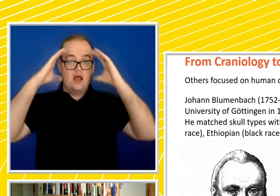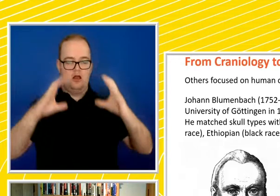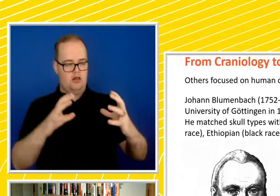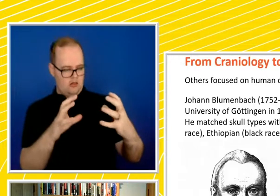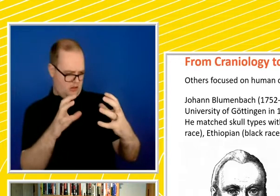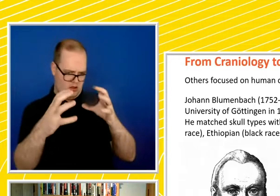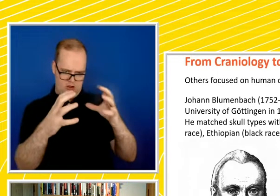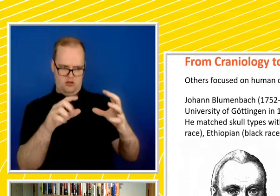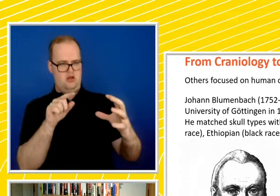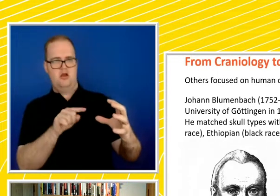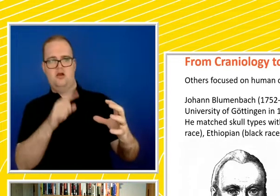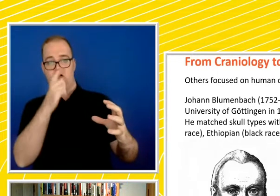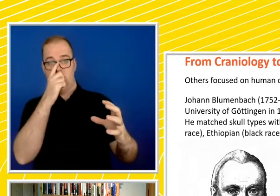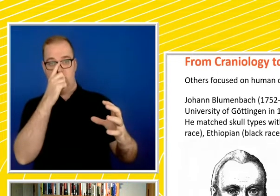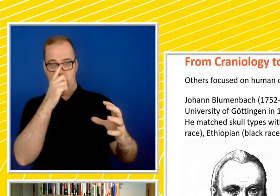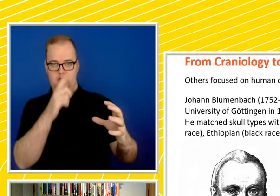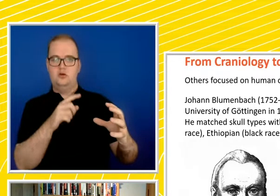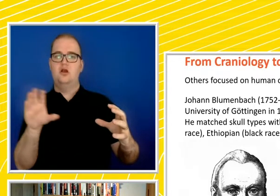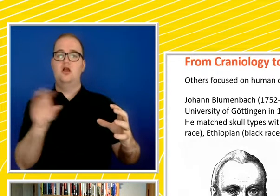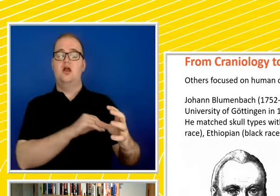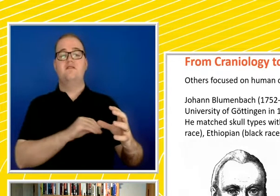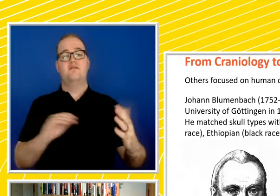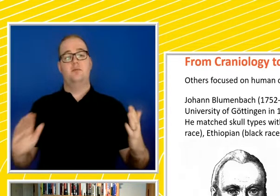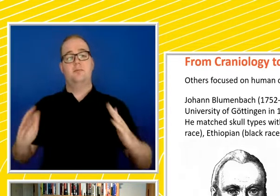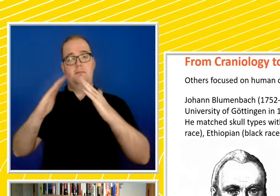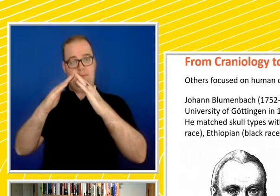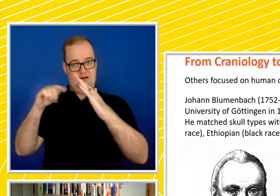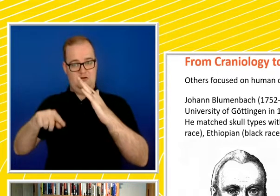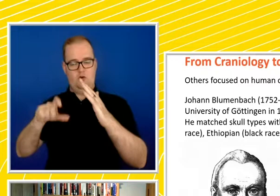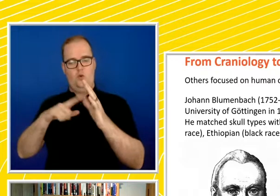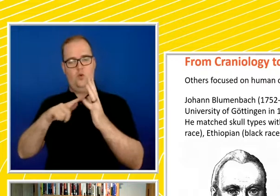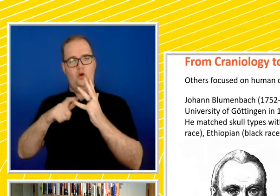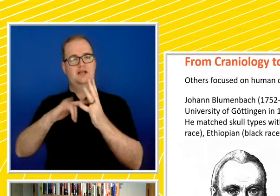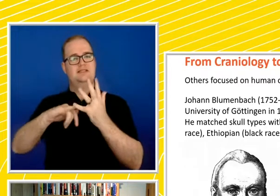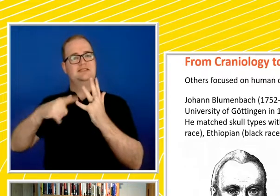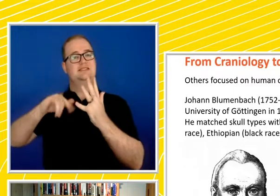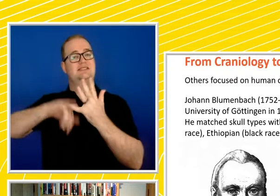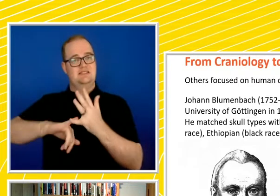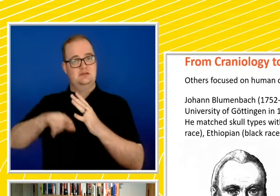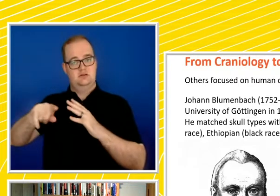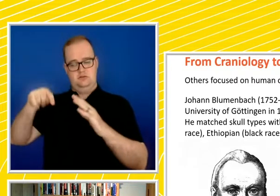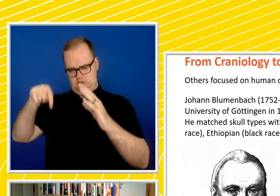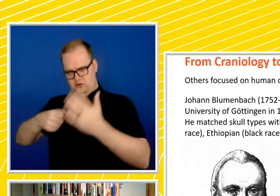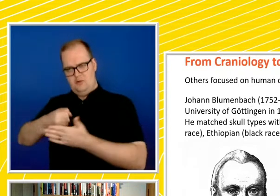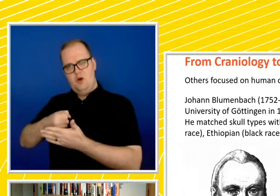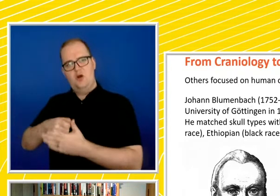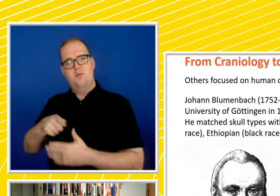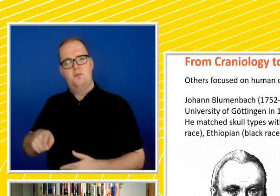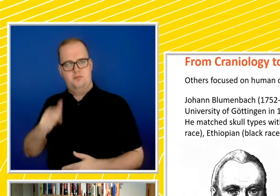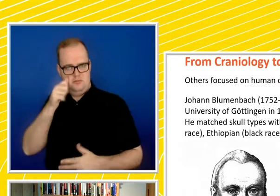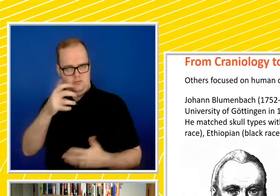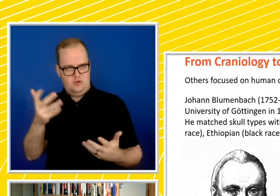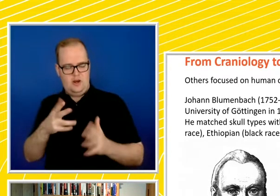from the foot of Mount Caucasus. And you may know from your geography, Caucasus Mountains, just north of